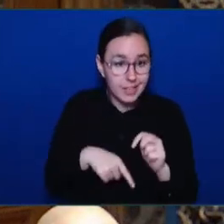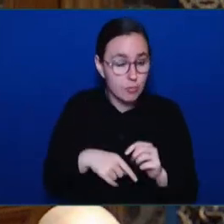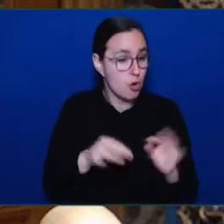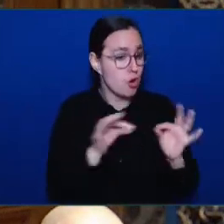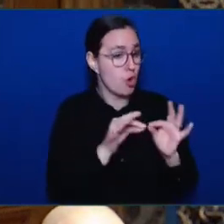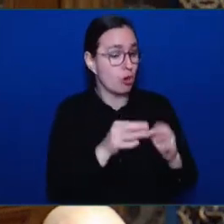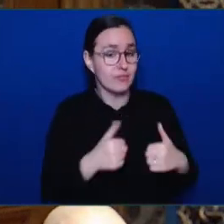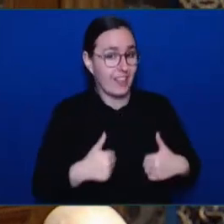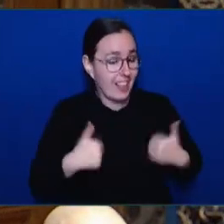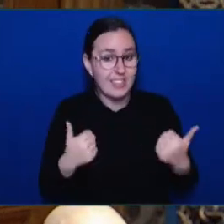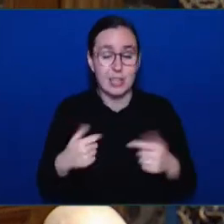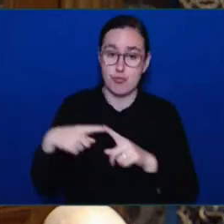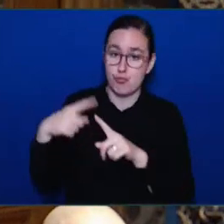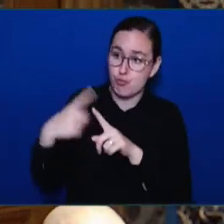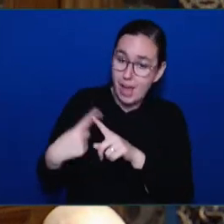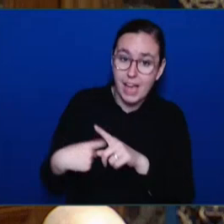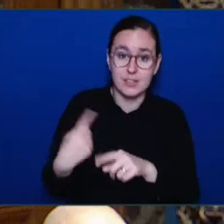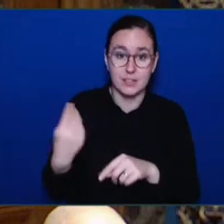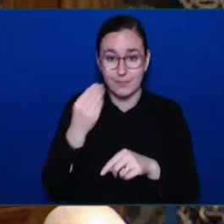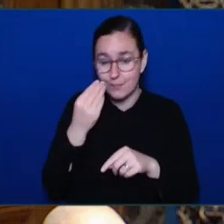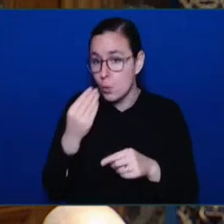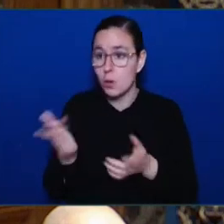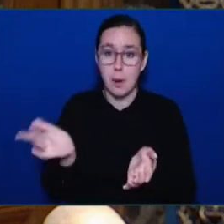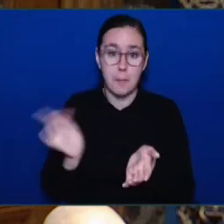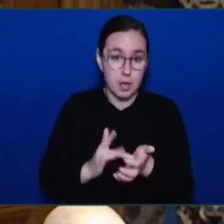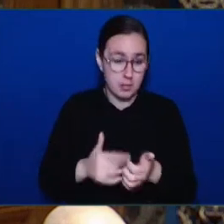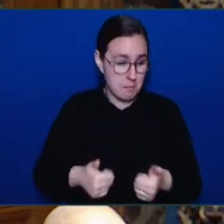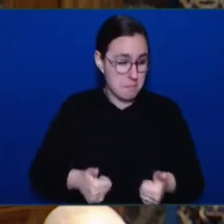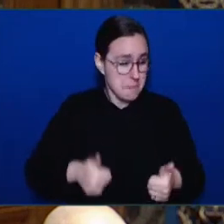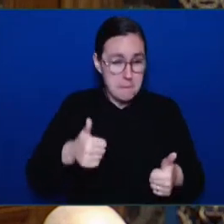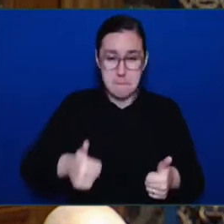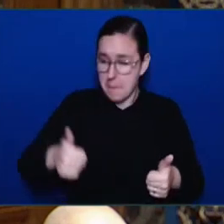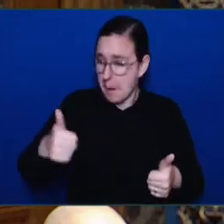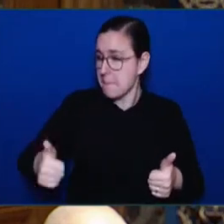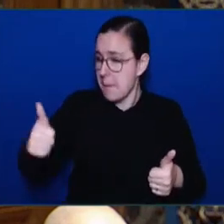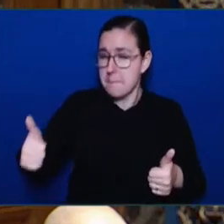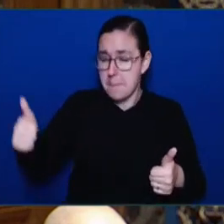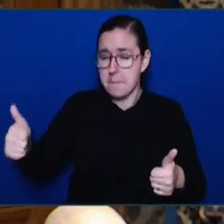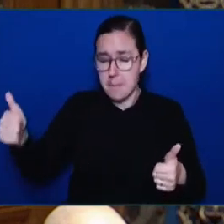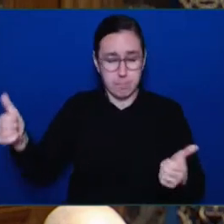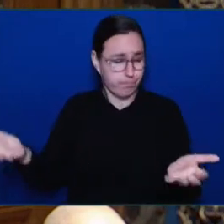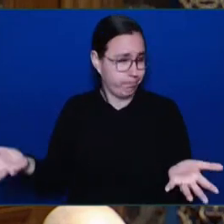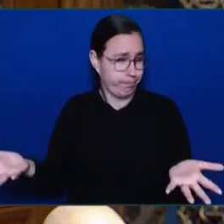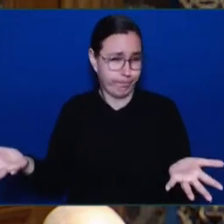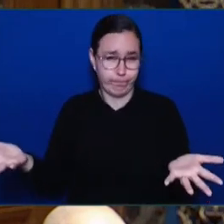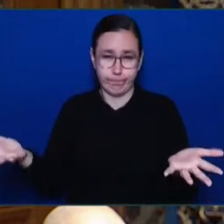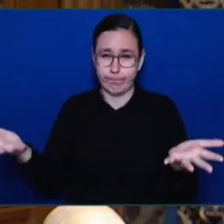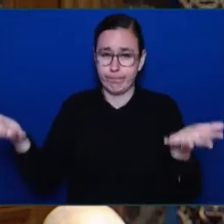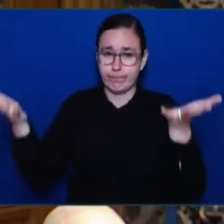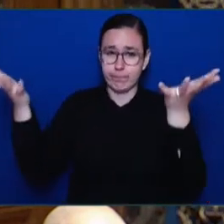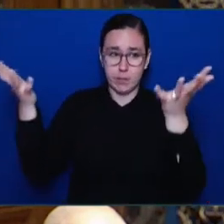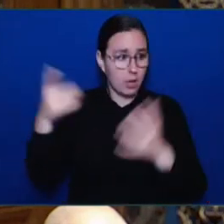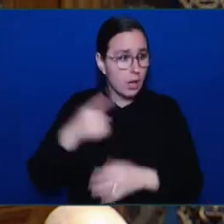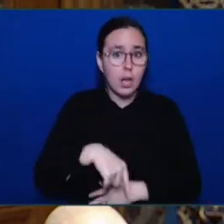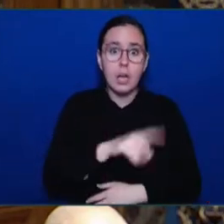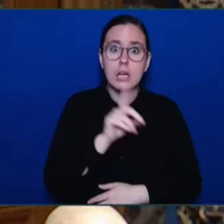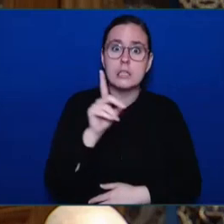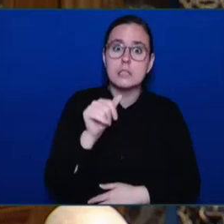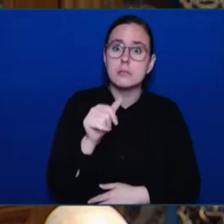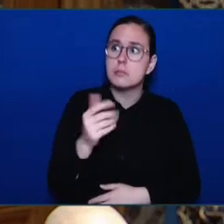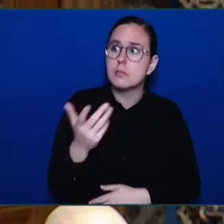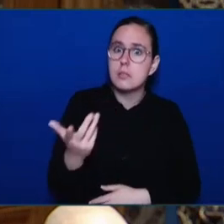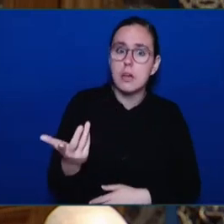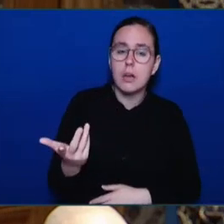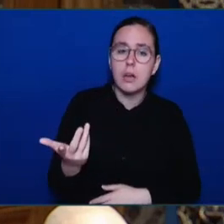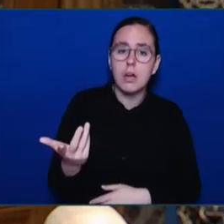to stay afloat. For people with disabilities, are expected to live on $16,300 a year. My